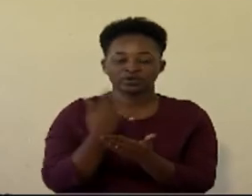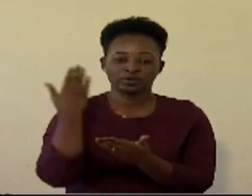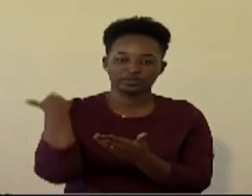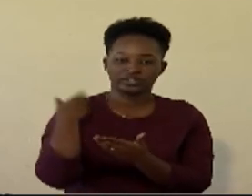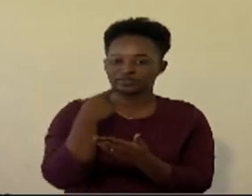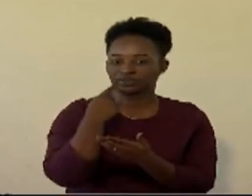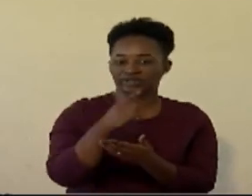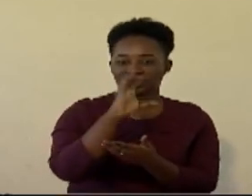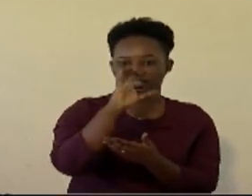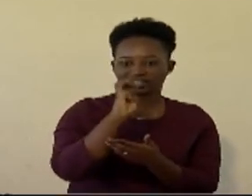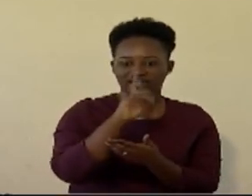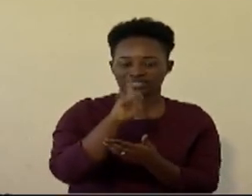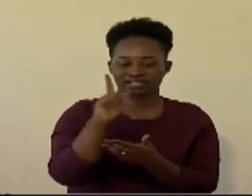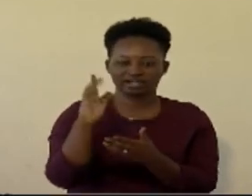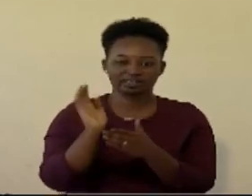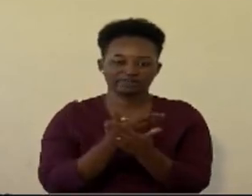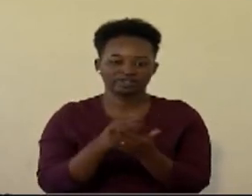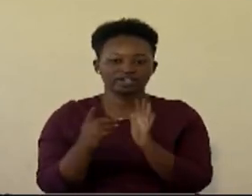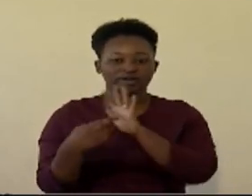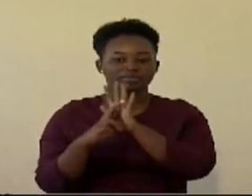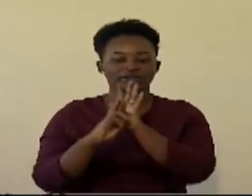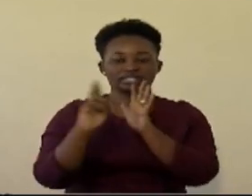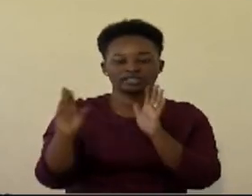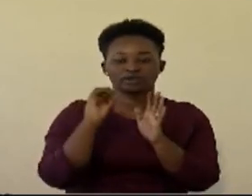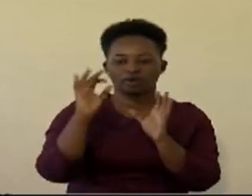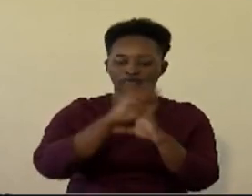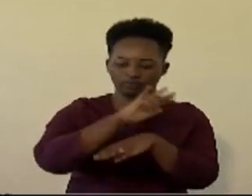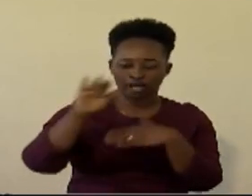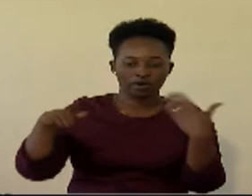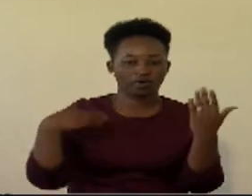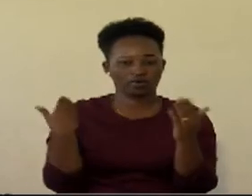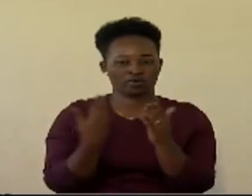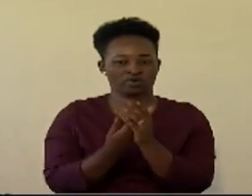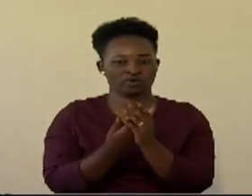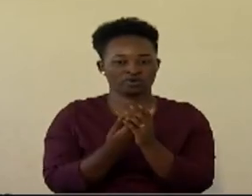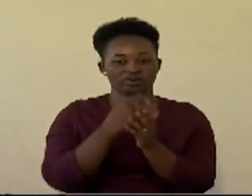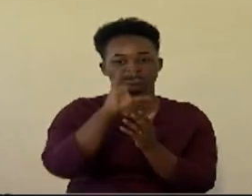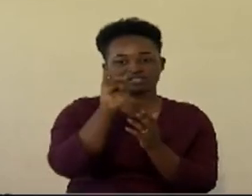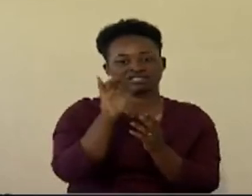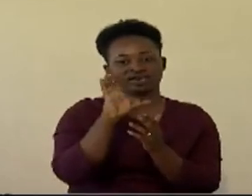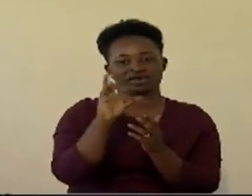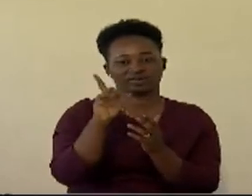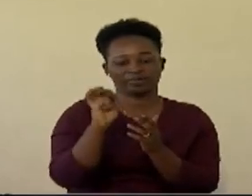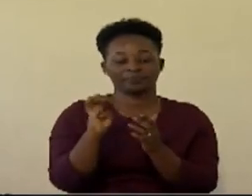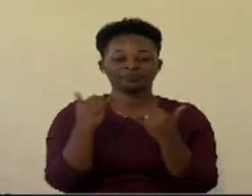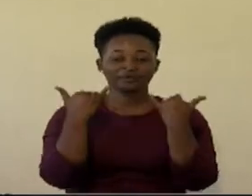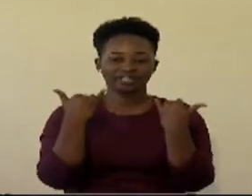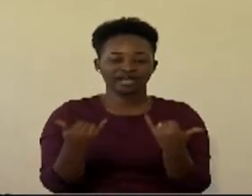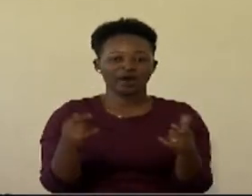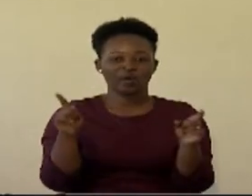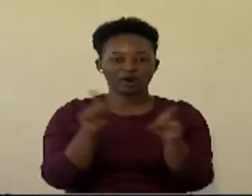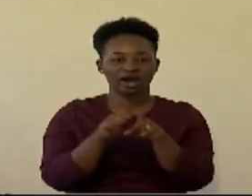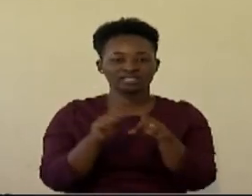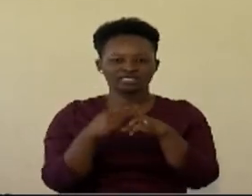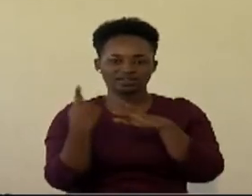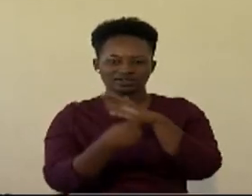is actually a representation of the whole cycle. So today, as a continuation from what